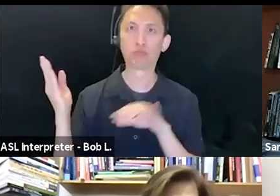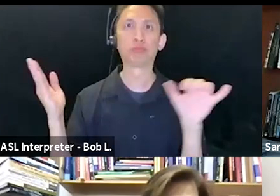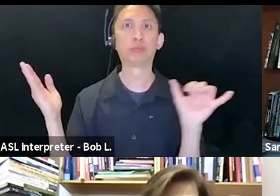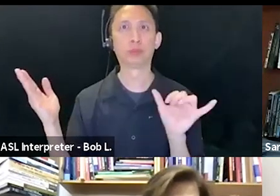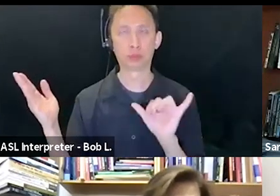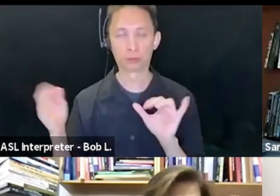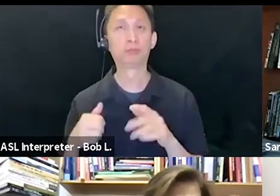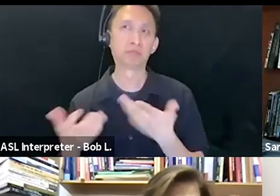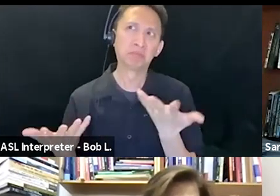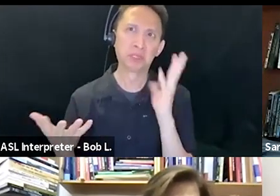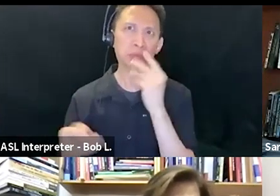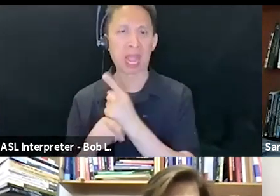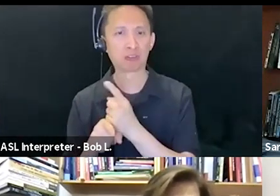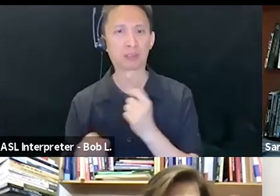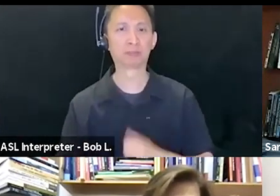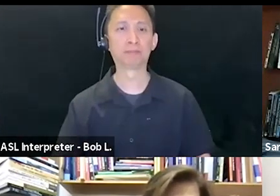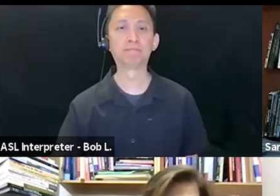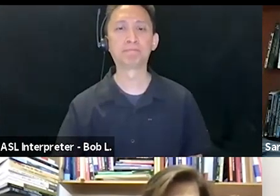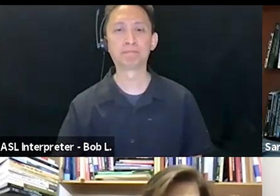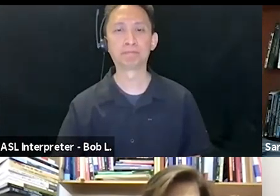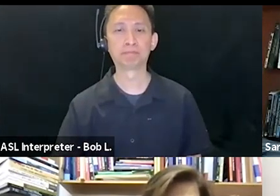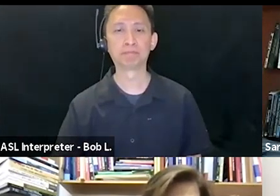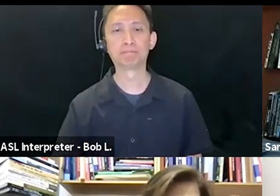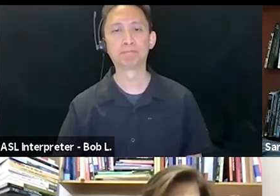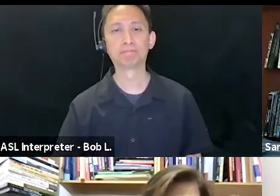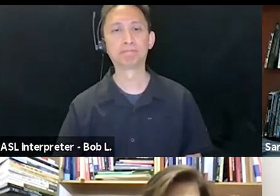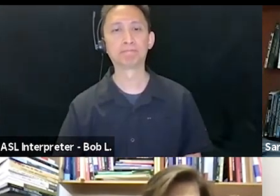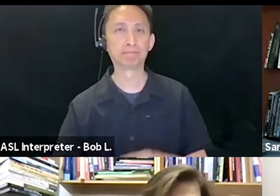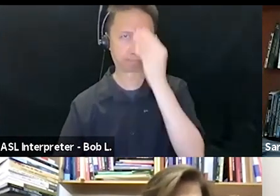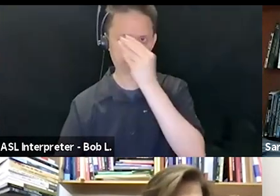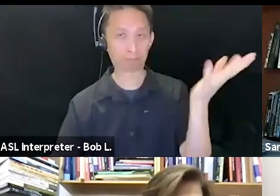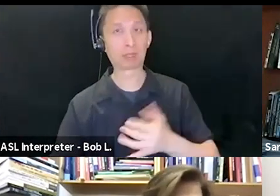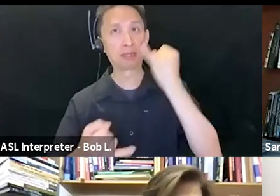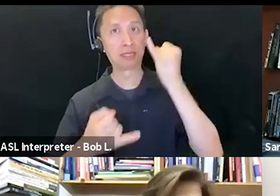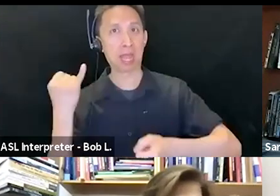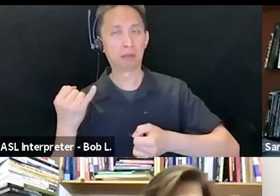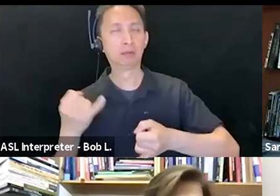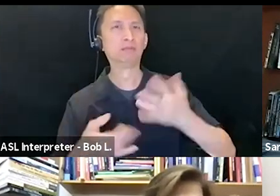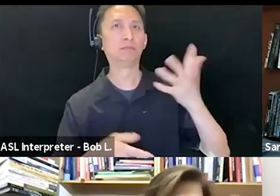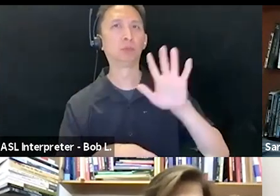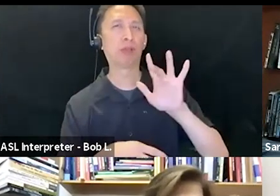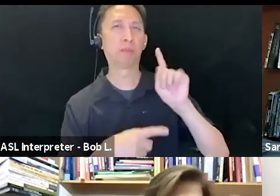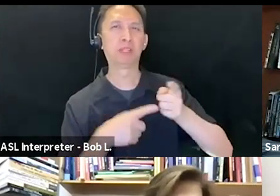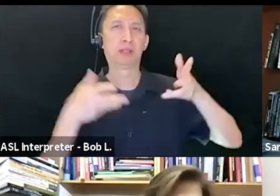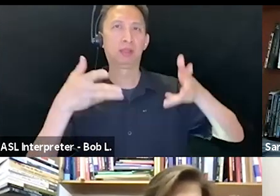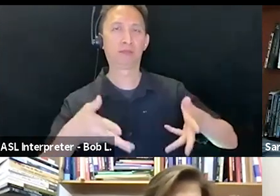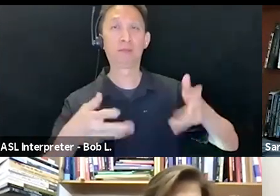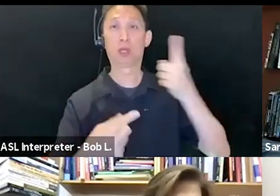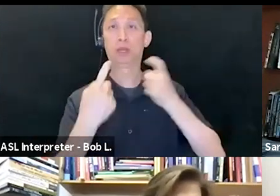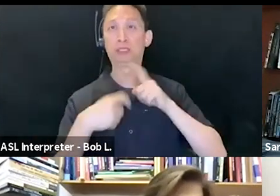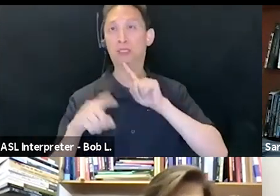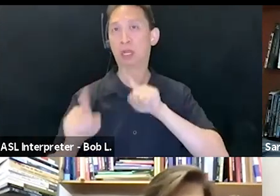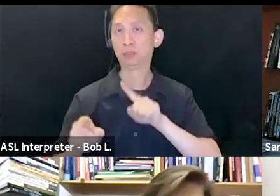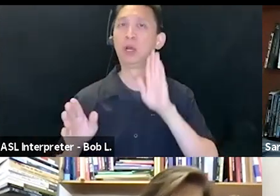it's pretty accurate. We will leave the last 25 minutes or so for audience questions, so please post questions throughout the Q